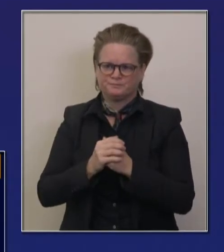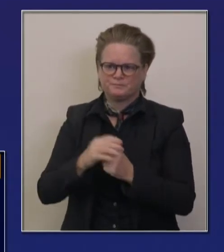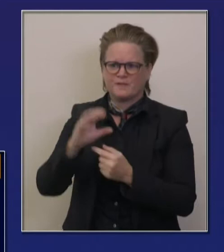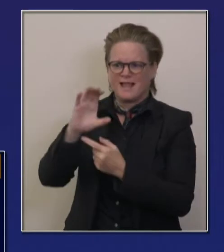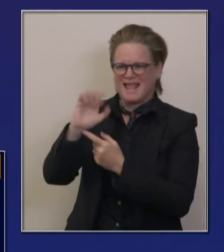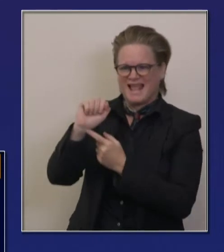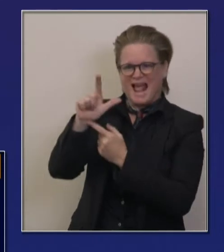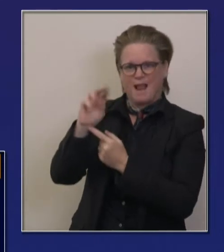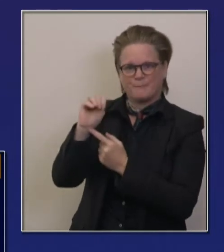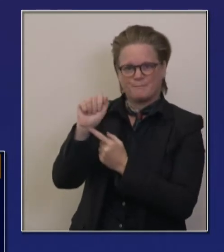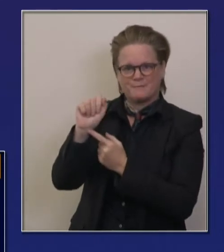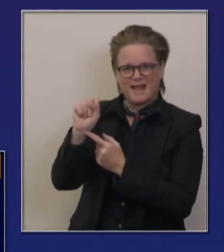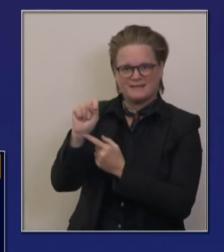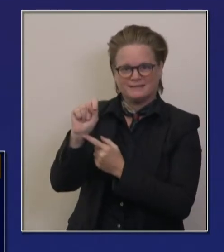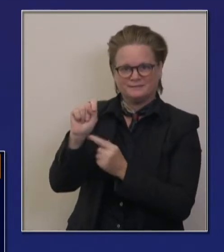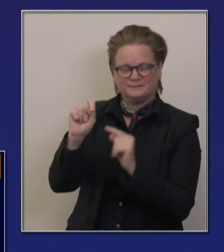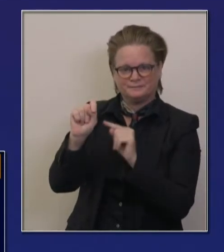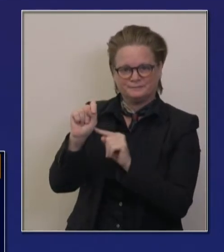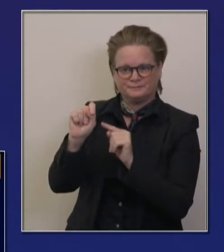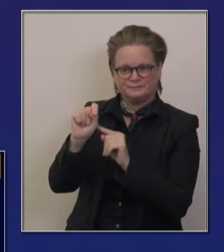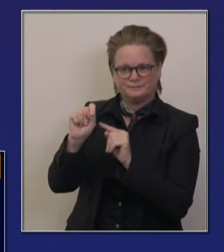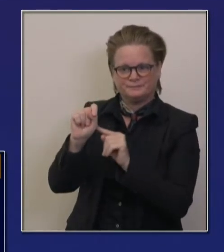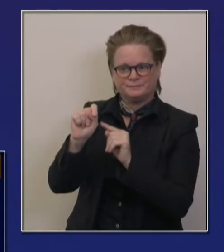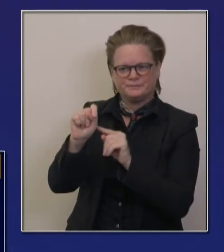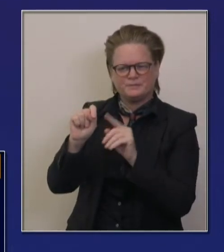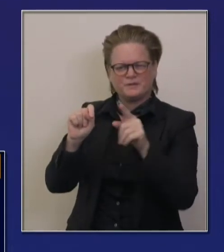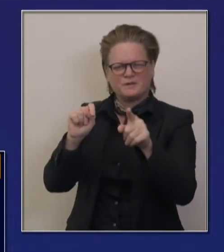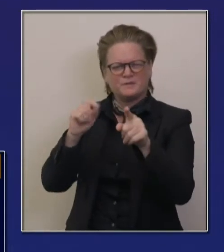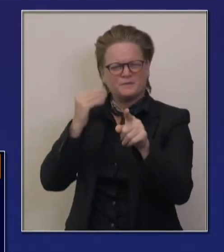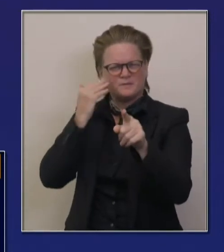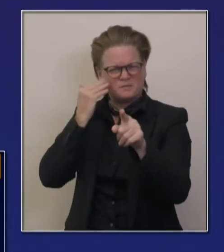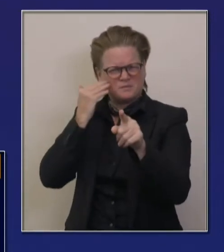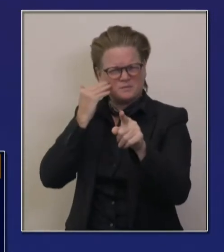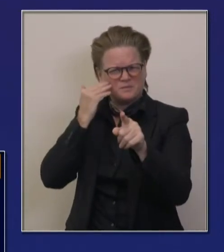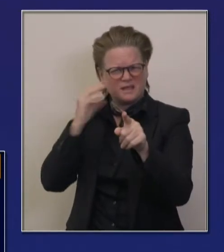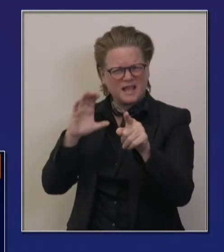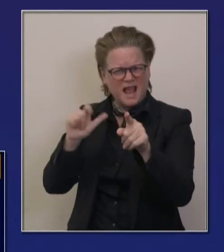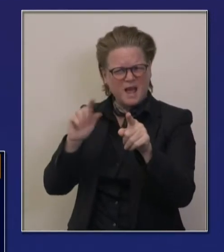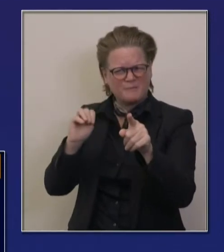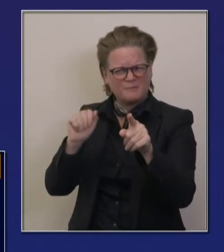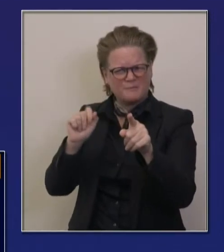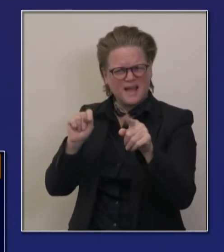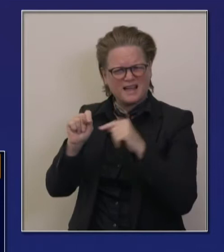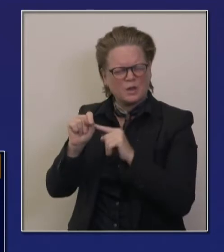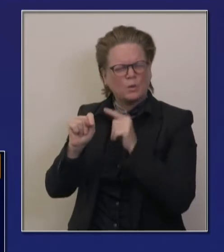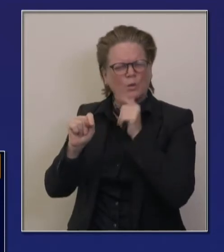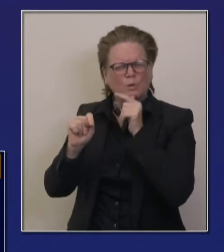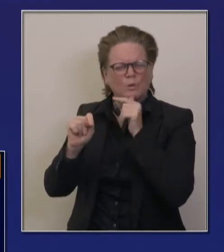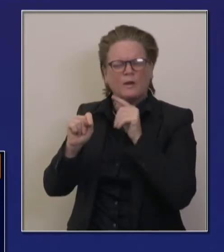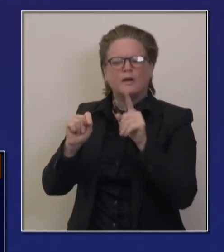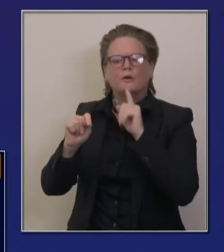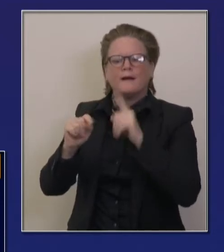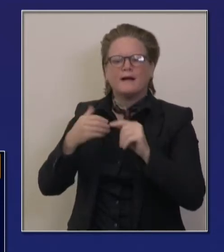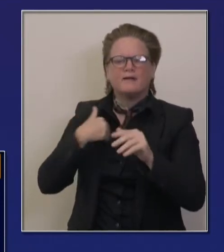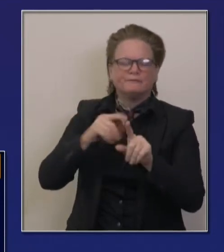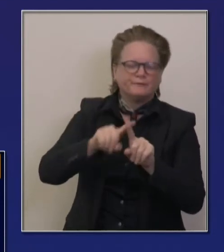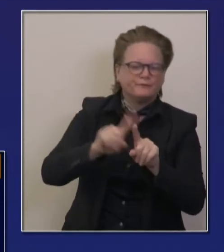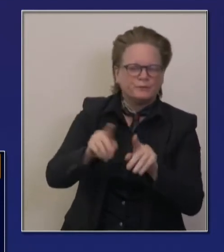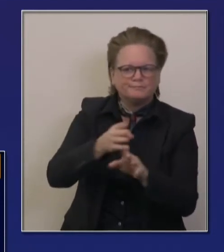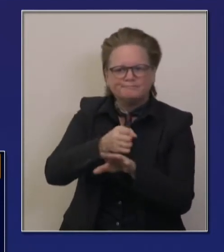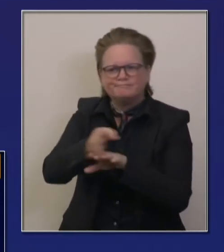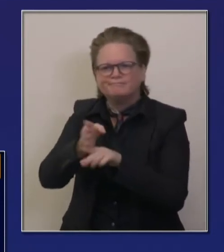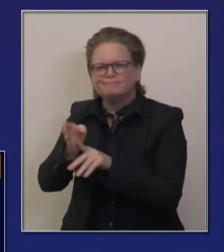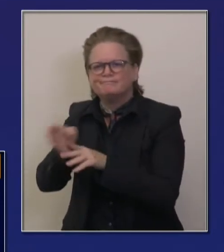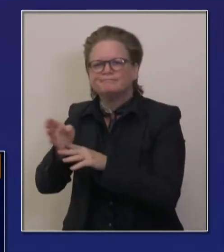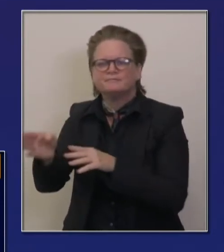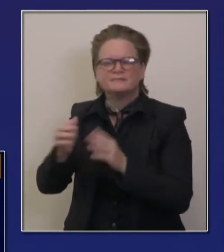of you who followed us for the last number of months are very familiar with CalMAT. Uh, and these are these multidisciplinary staffs of doctors and nurses